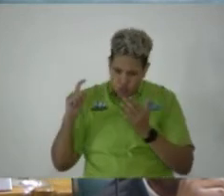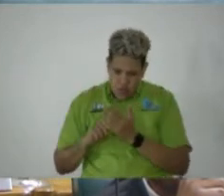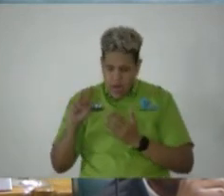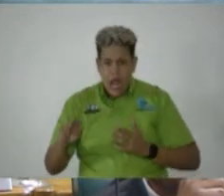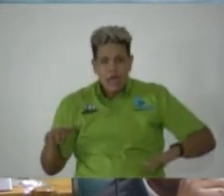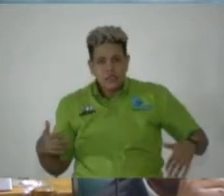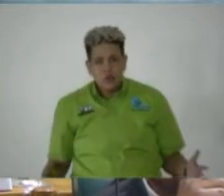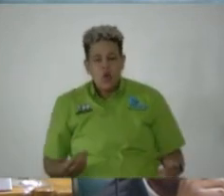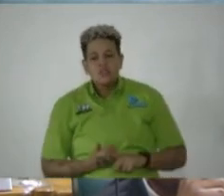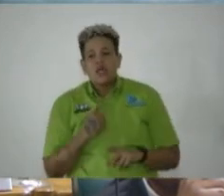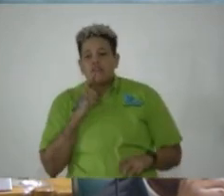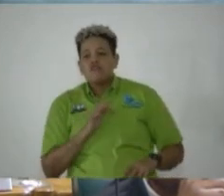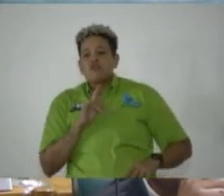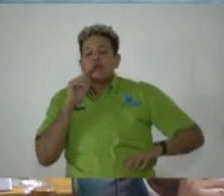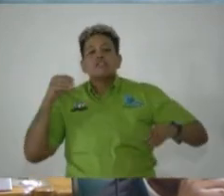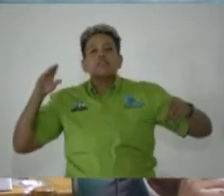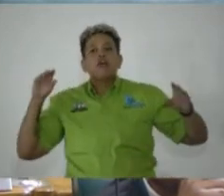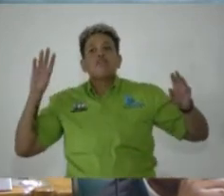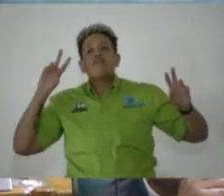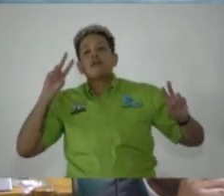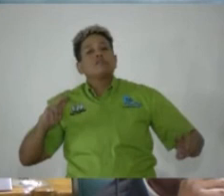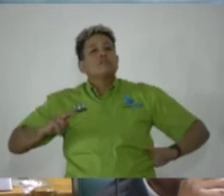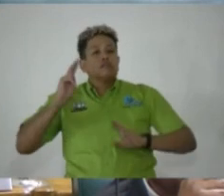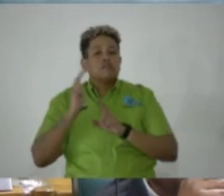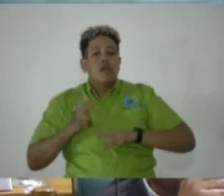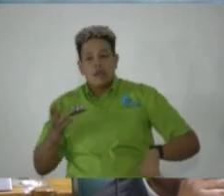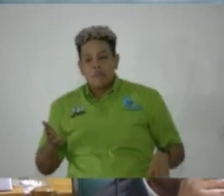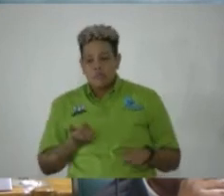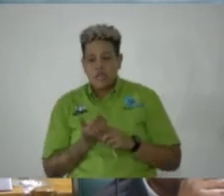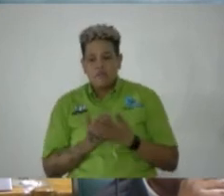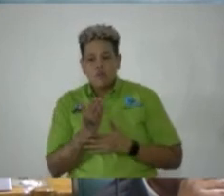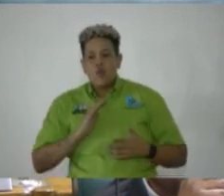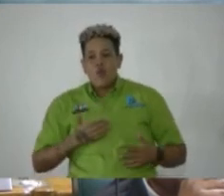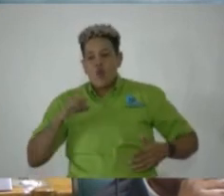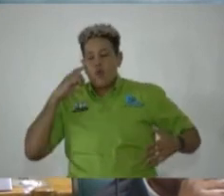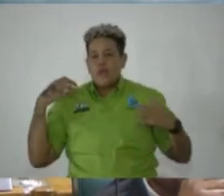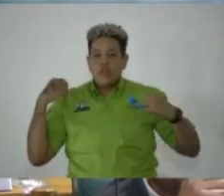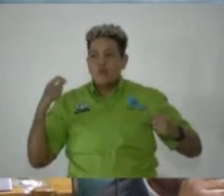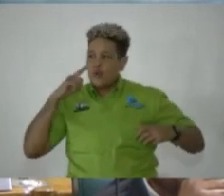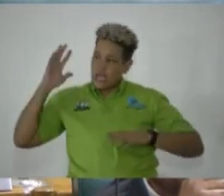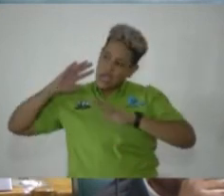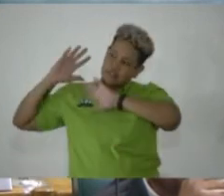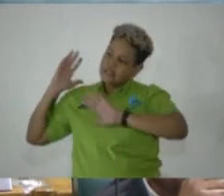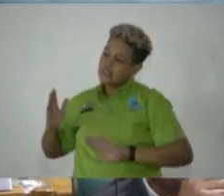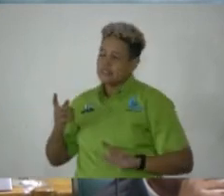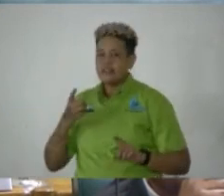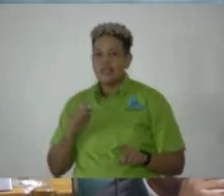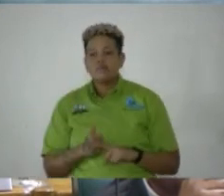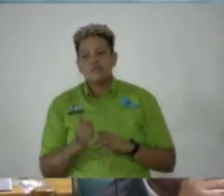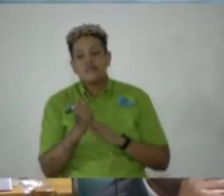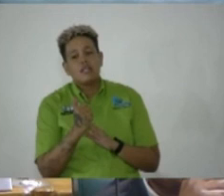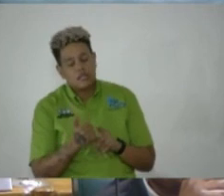tremendous sacrifices made by our heroic ancestors, leading